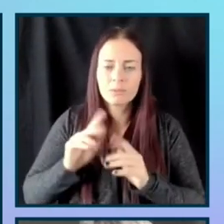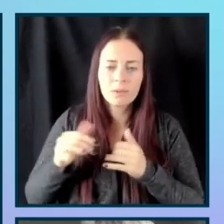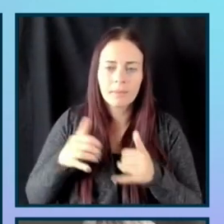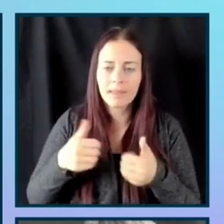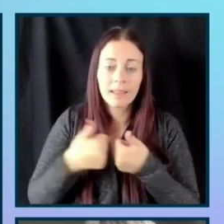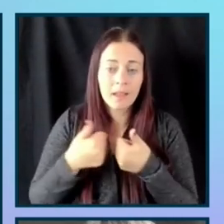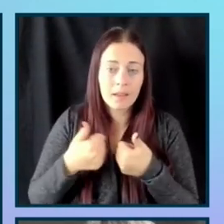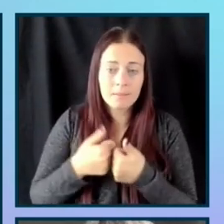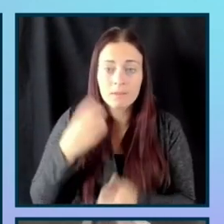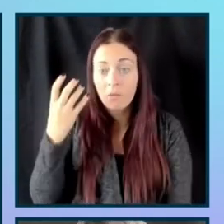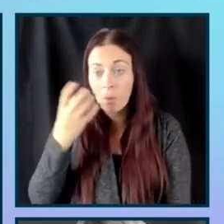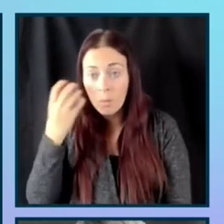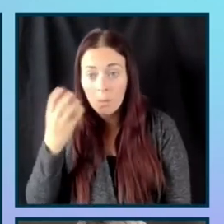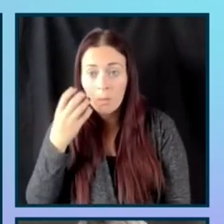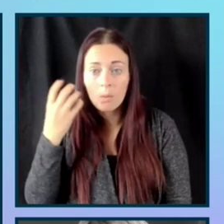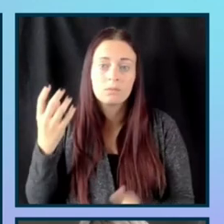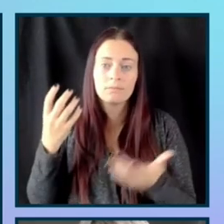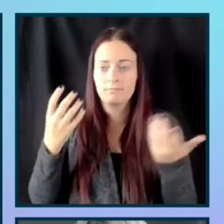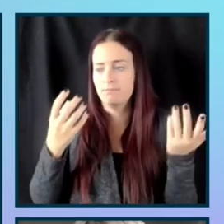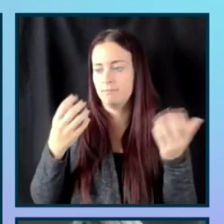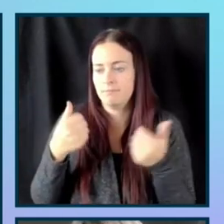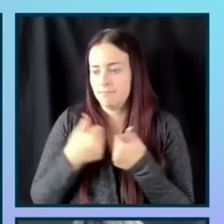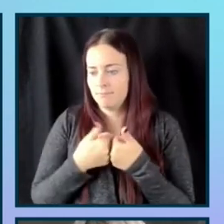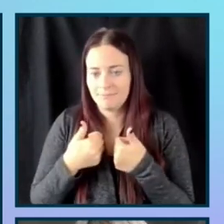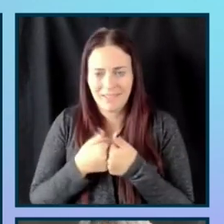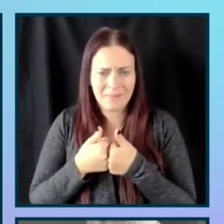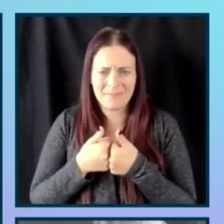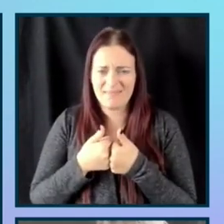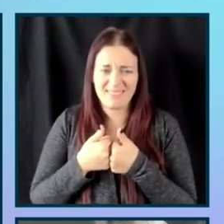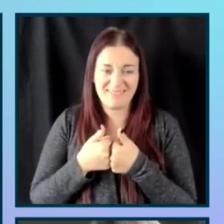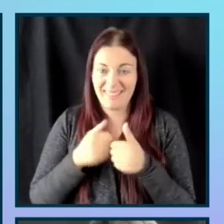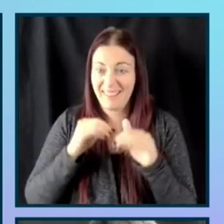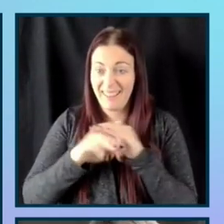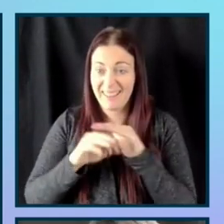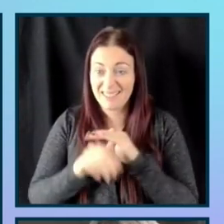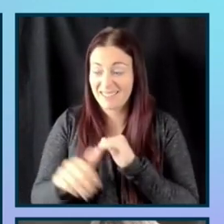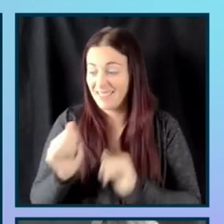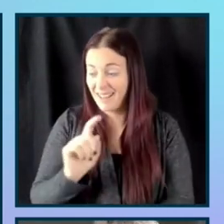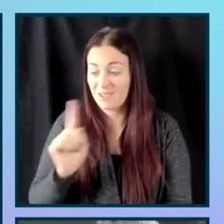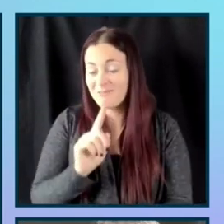devices. You can have access to games almost anywhere you are in the world.